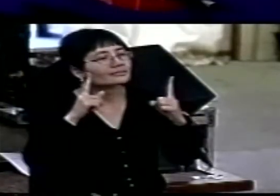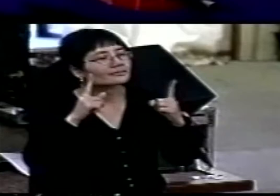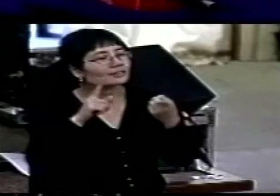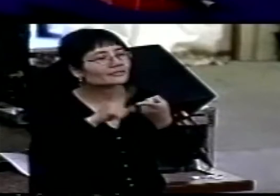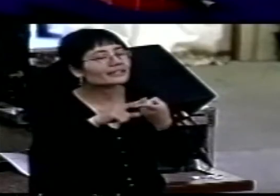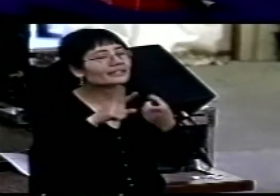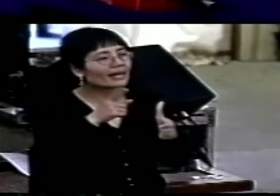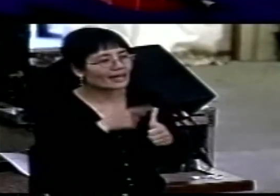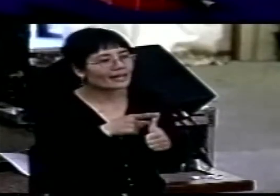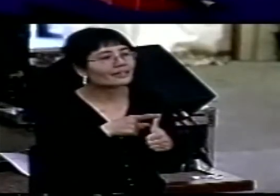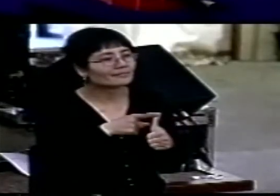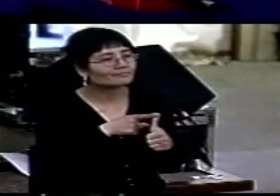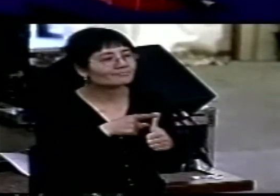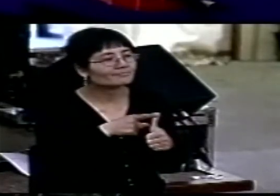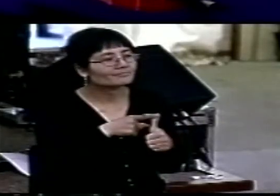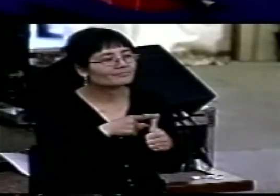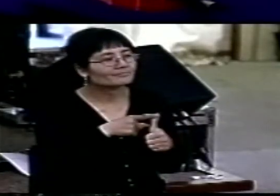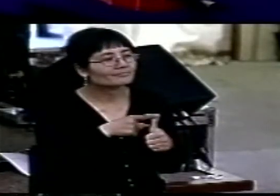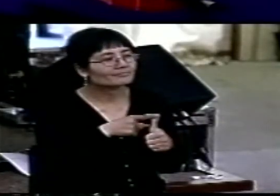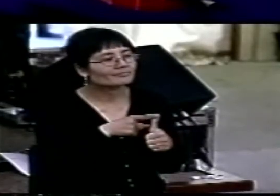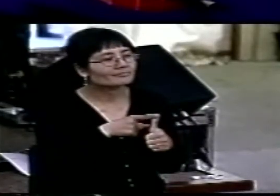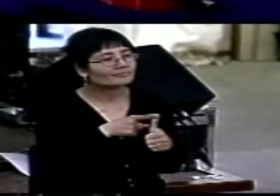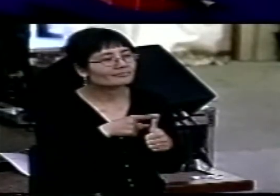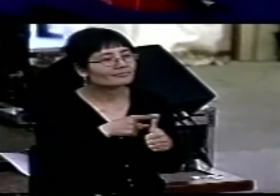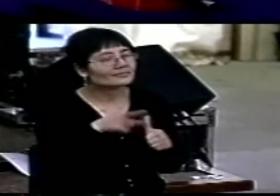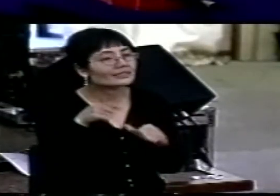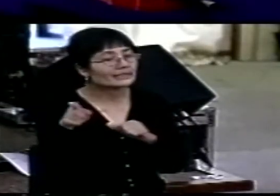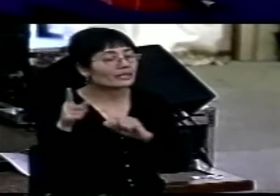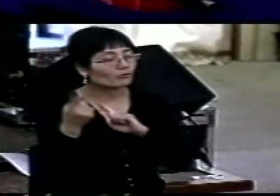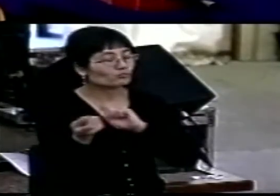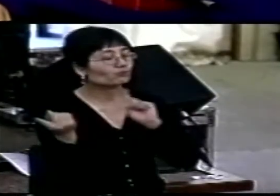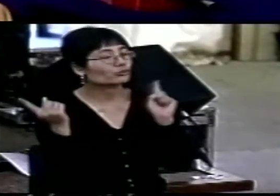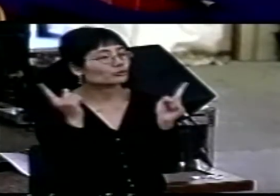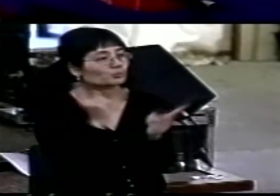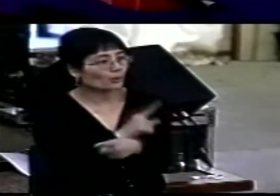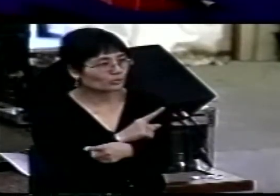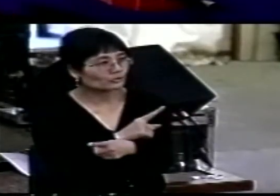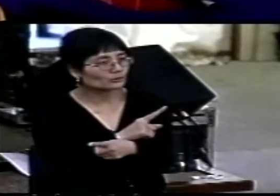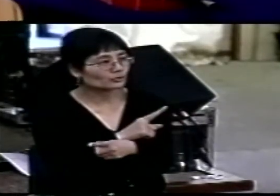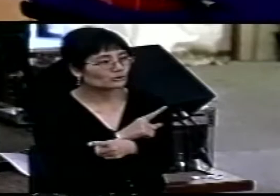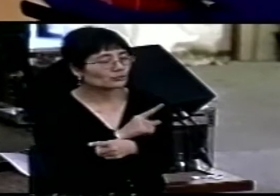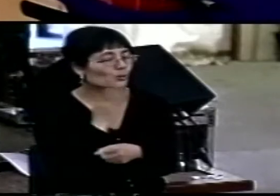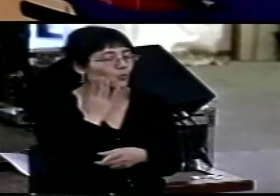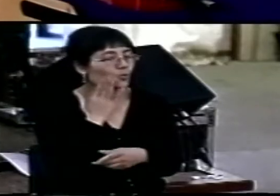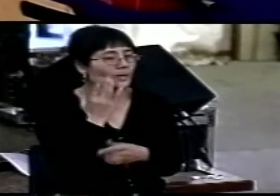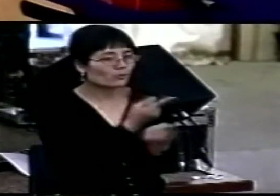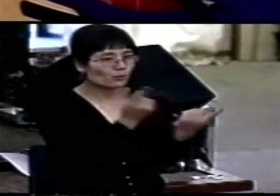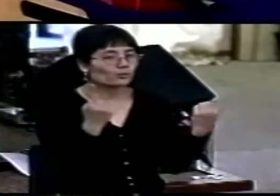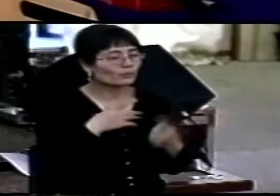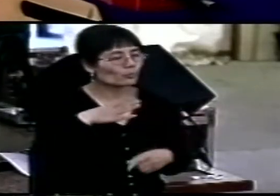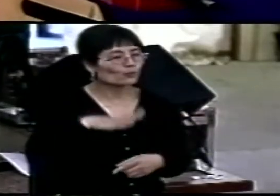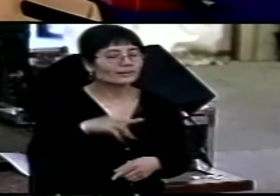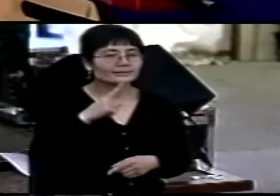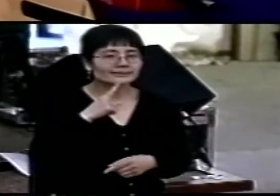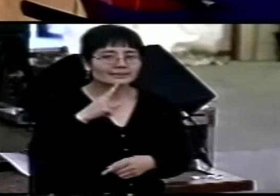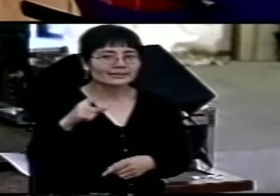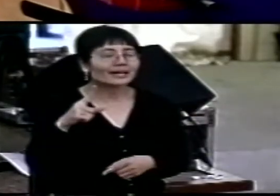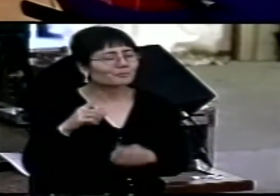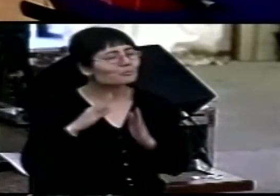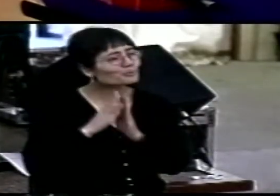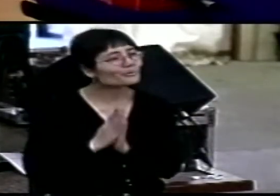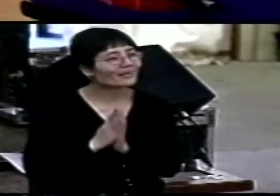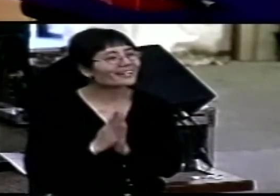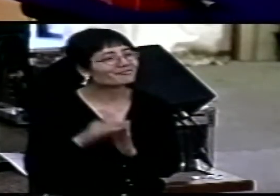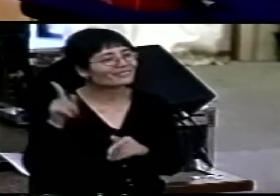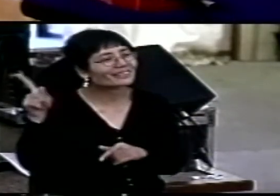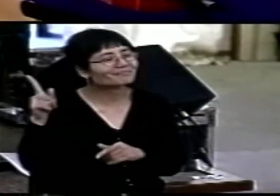Evangelical Alliance, responds. And so we want to say to Joel that we continue to pray for you in